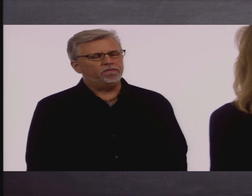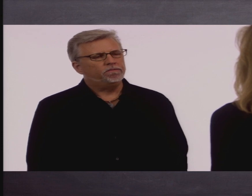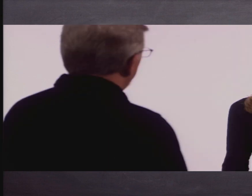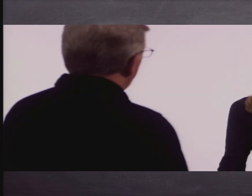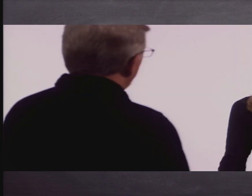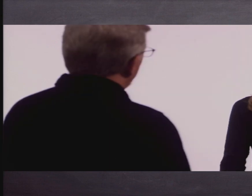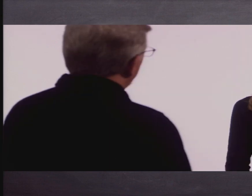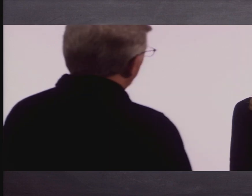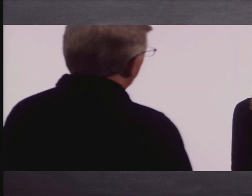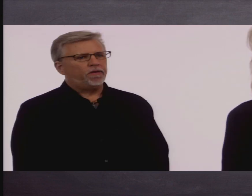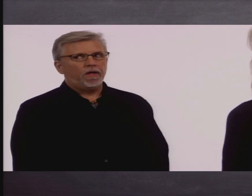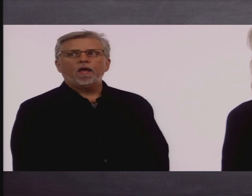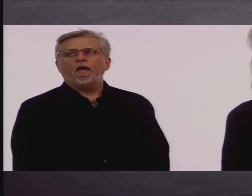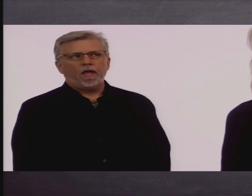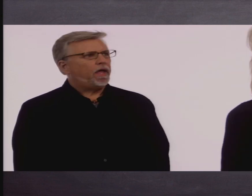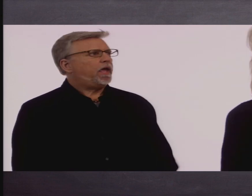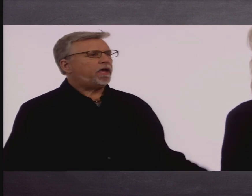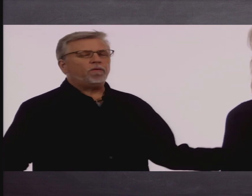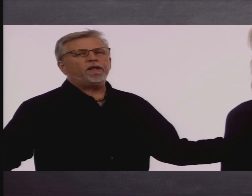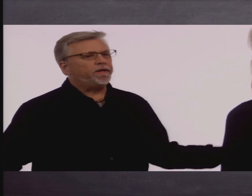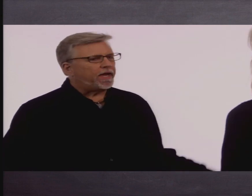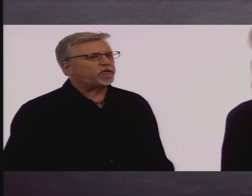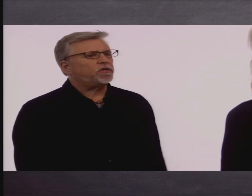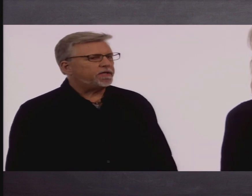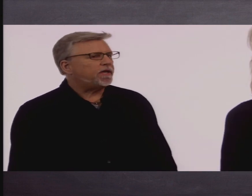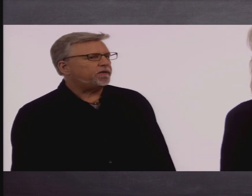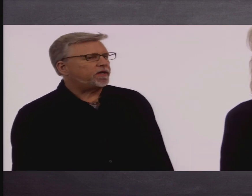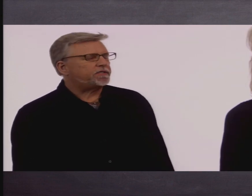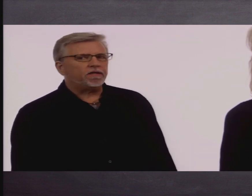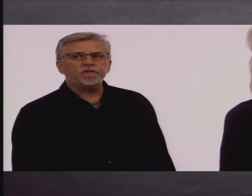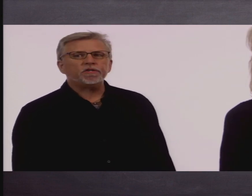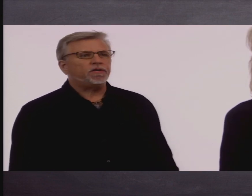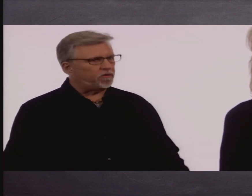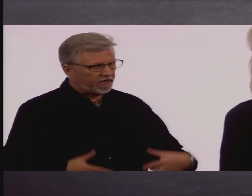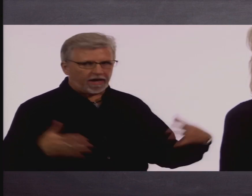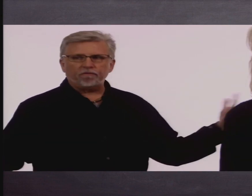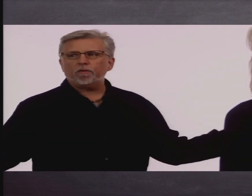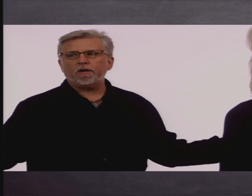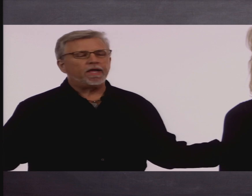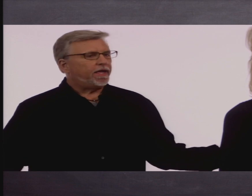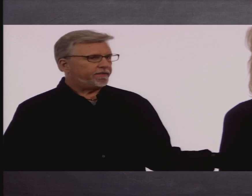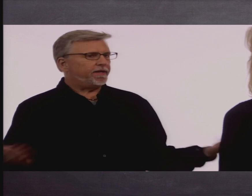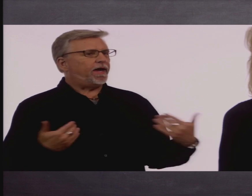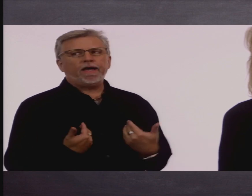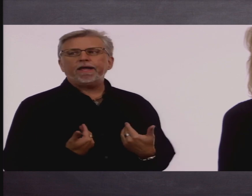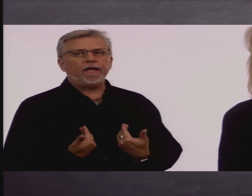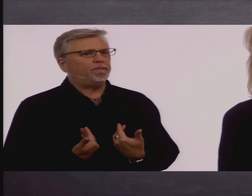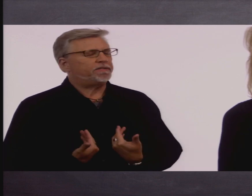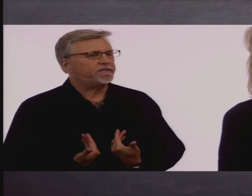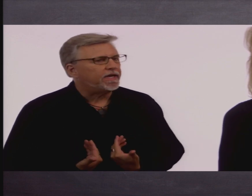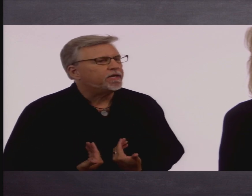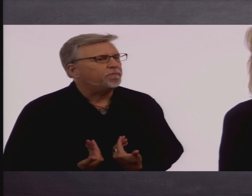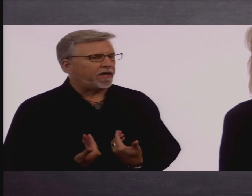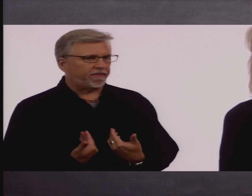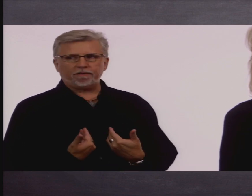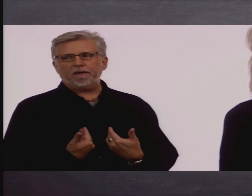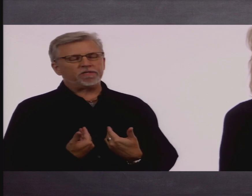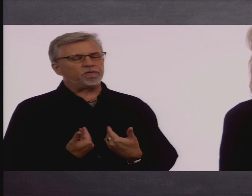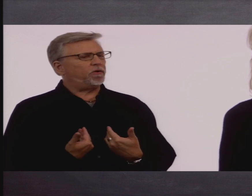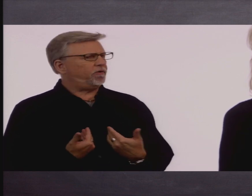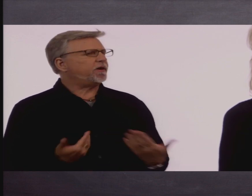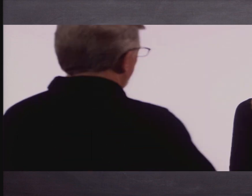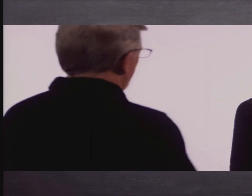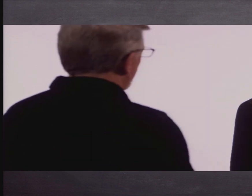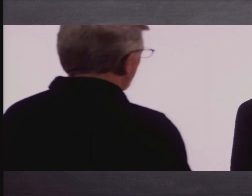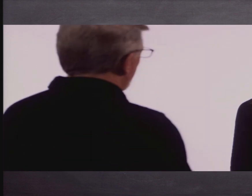I don't know. What did he do to get you all upset? He went on nationally televised television and told everyone that I am a psychopathic